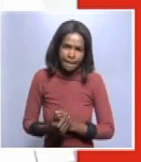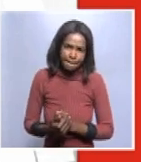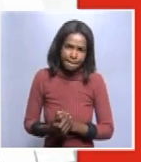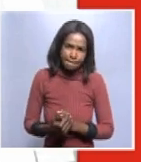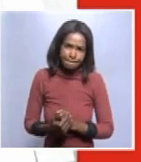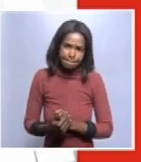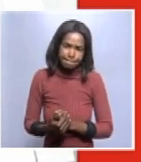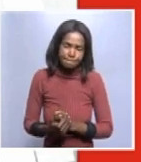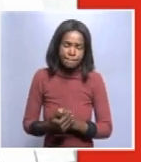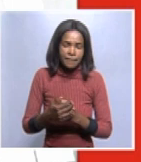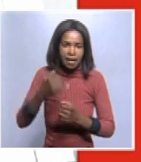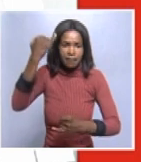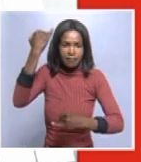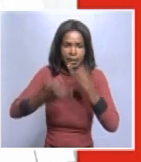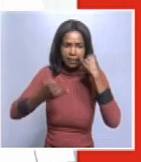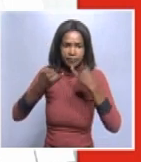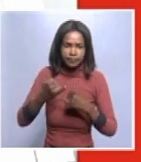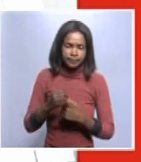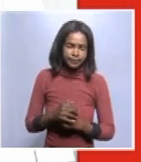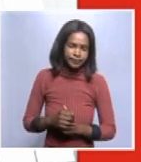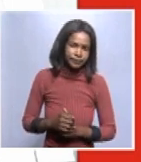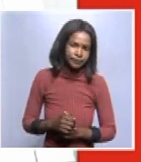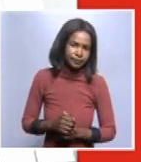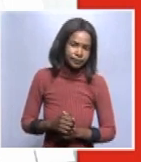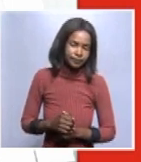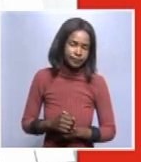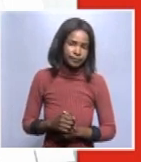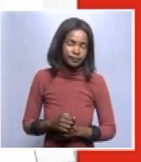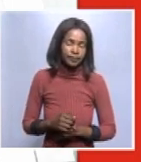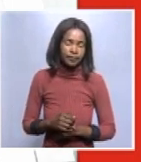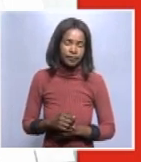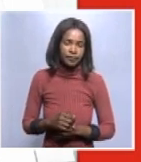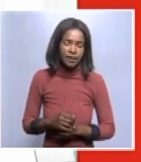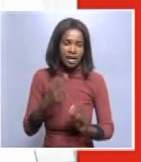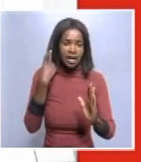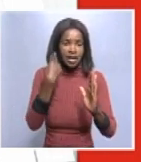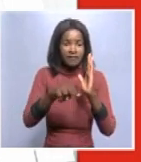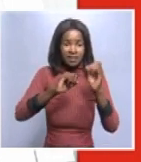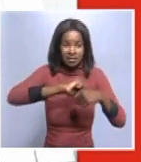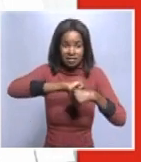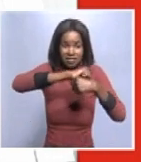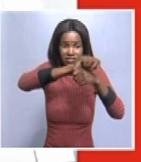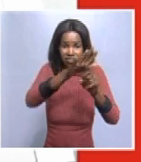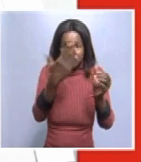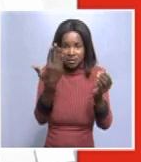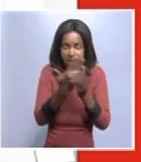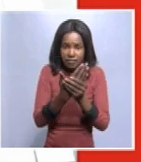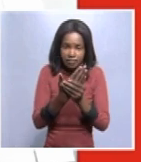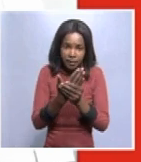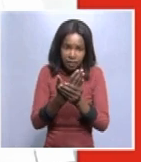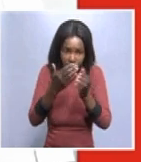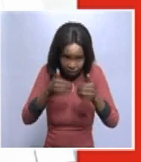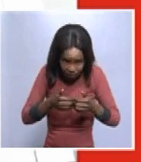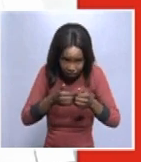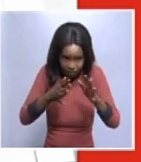In conclusion, the new regulations will come into force